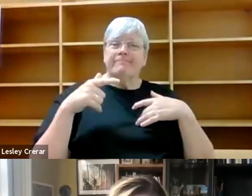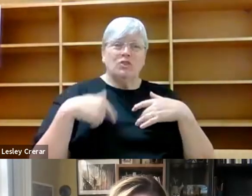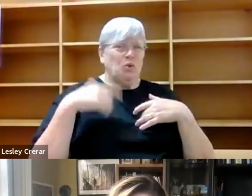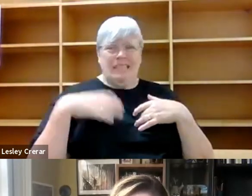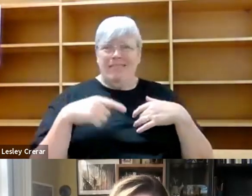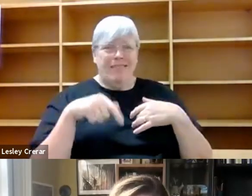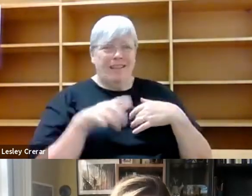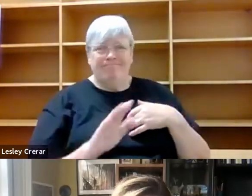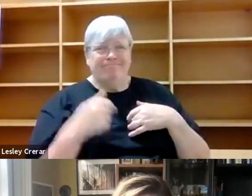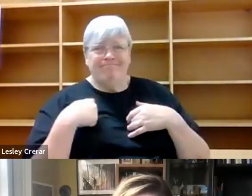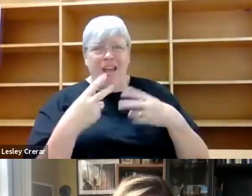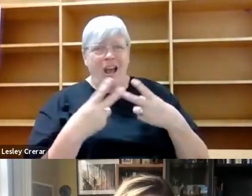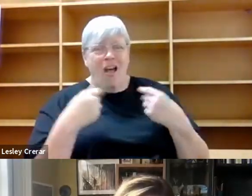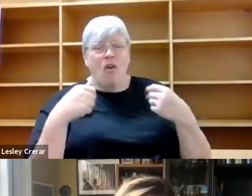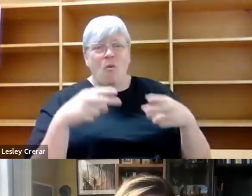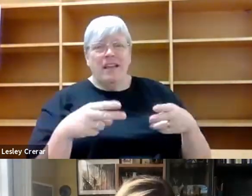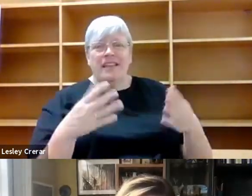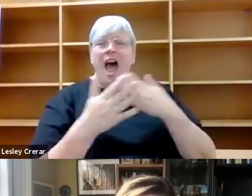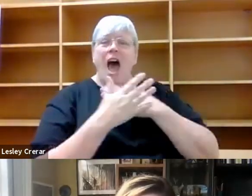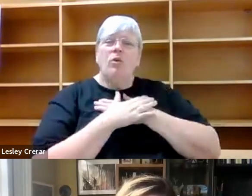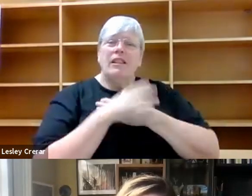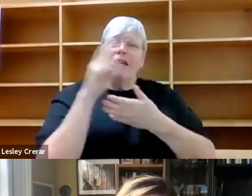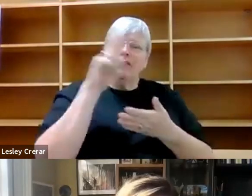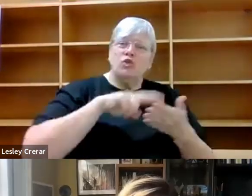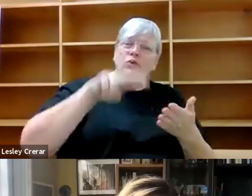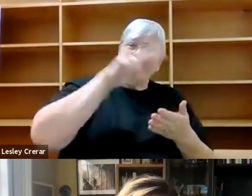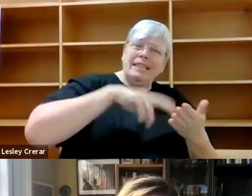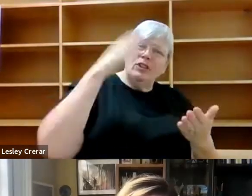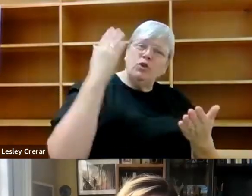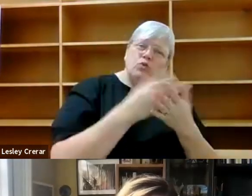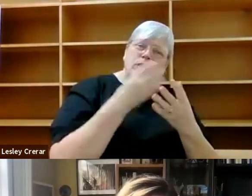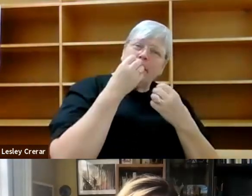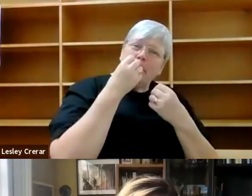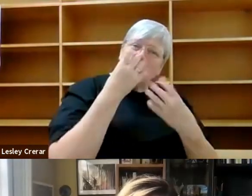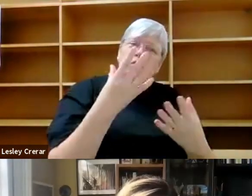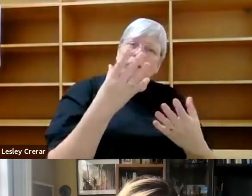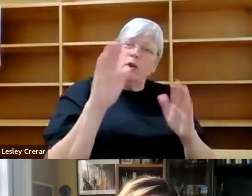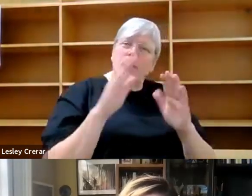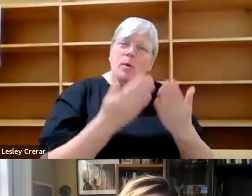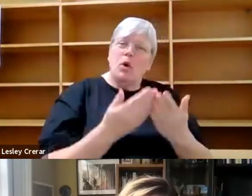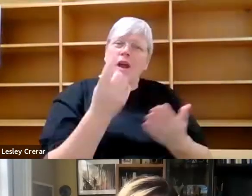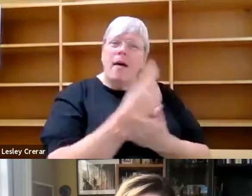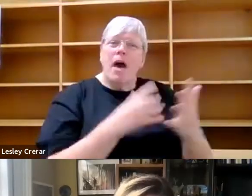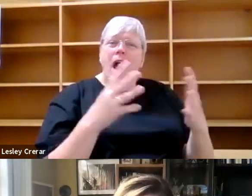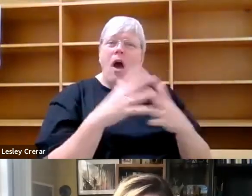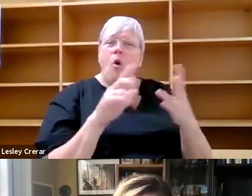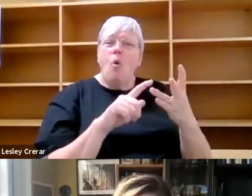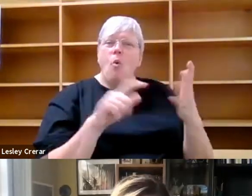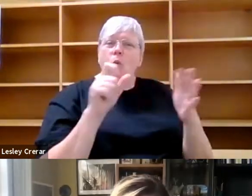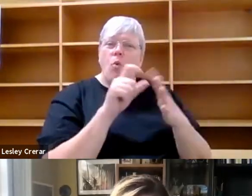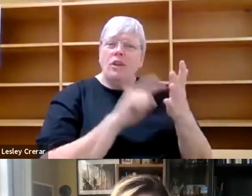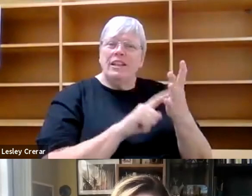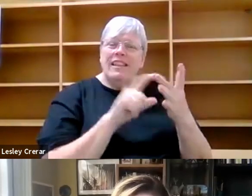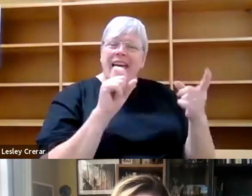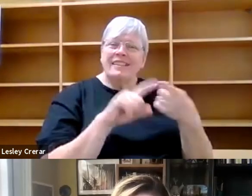ways. I would love to read a really beautiful book about woodlice or about all of the things that somebody